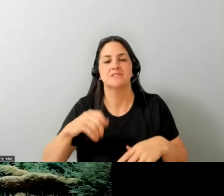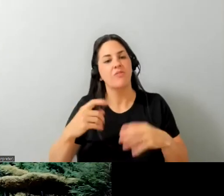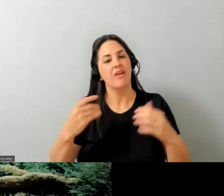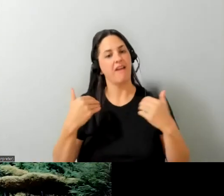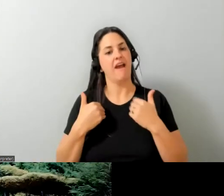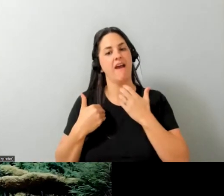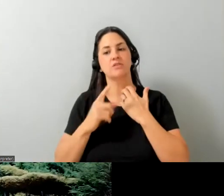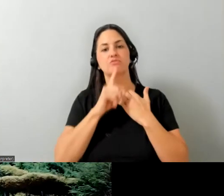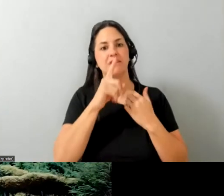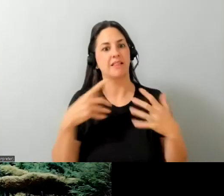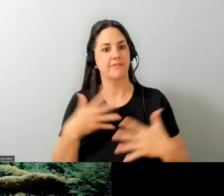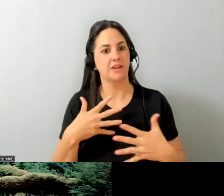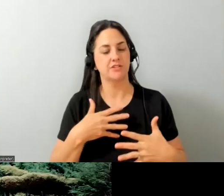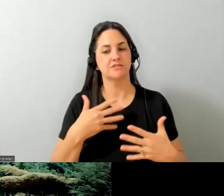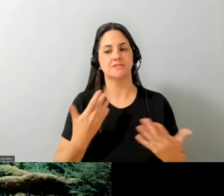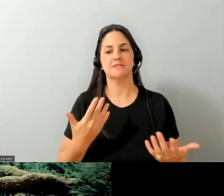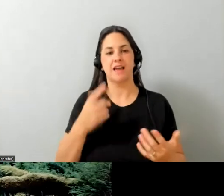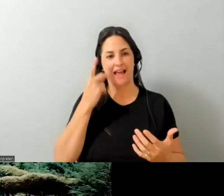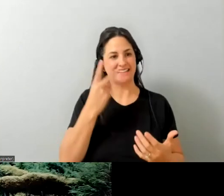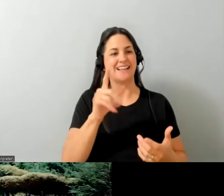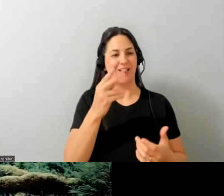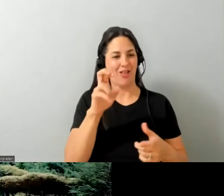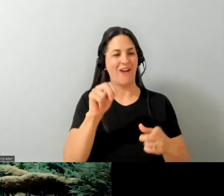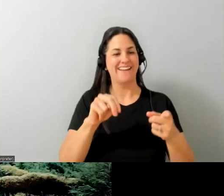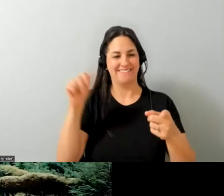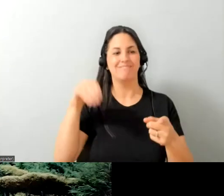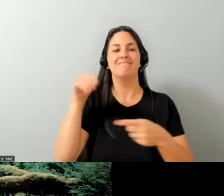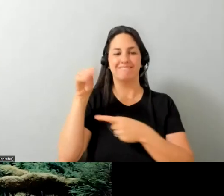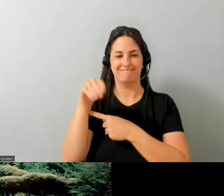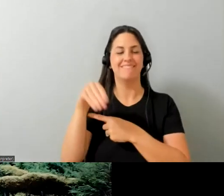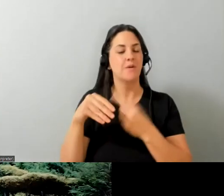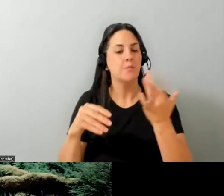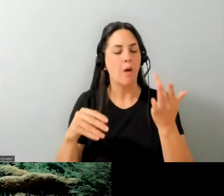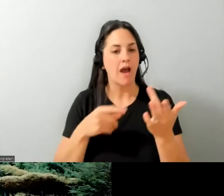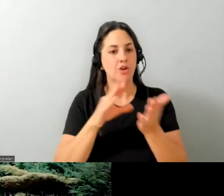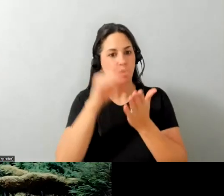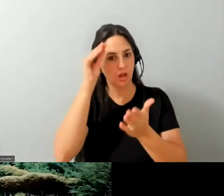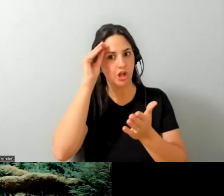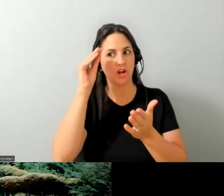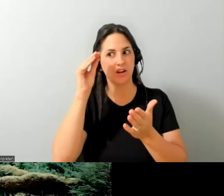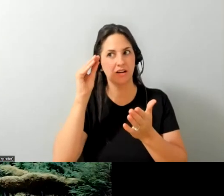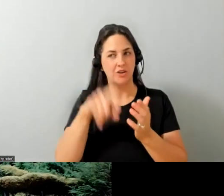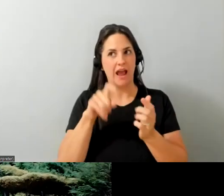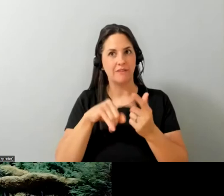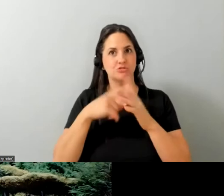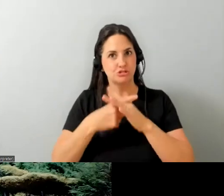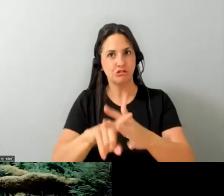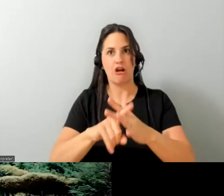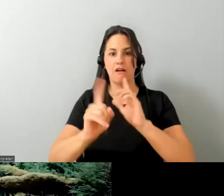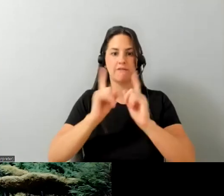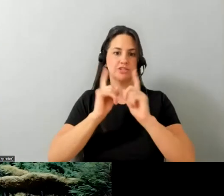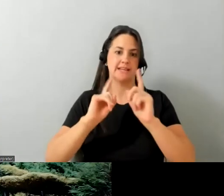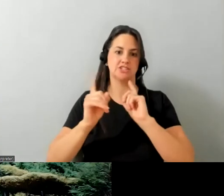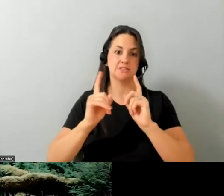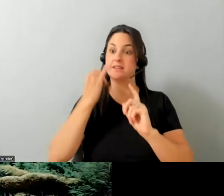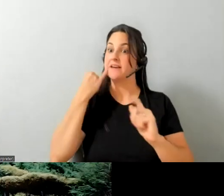legitimate fears and uh you know i see lauren shaking your head and others because you just learn after a while you have to kind of start these conversations with uh